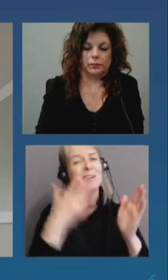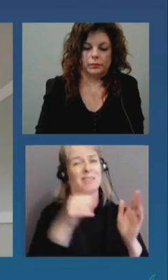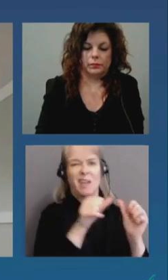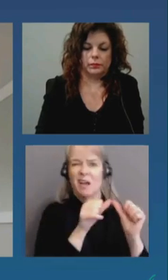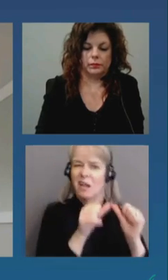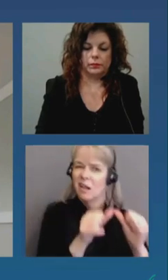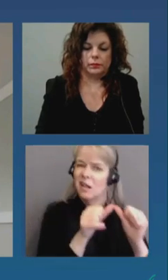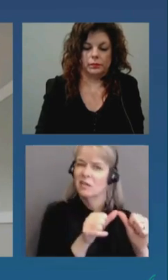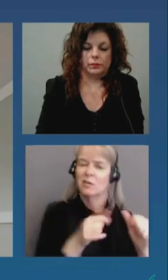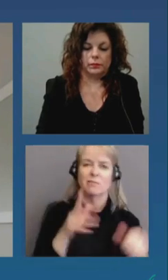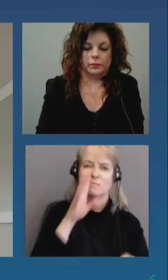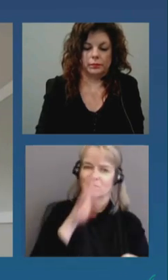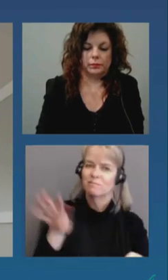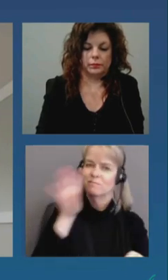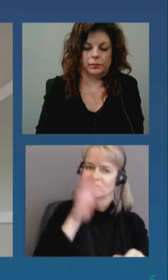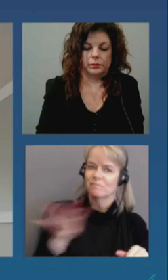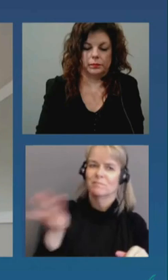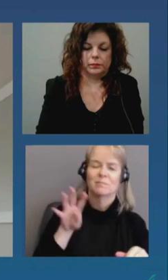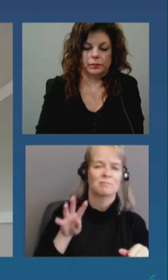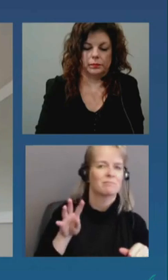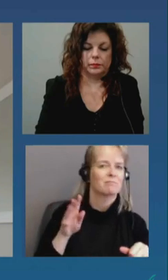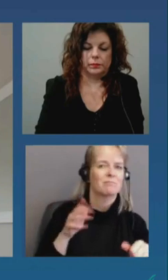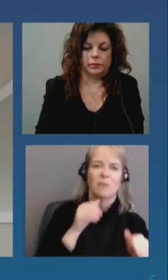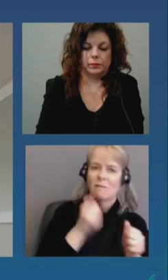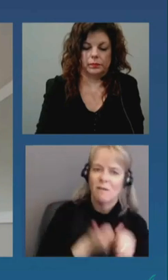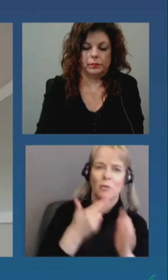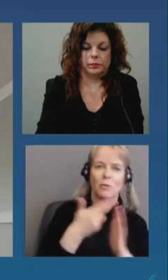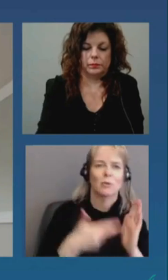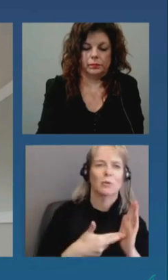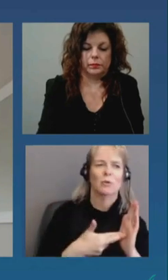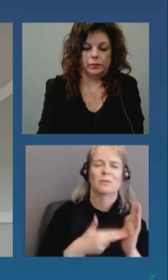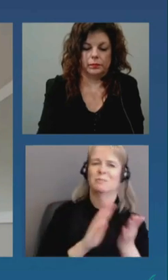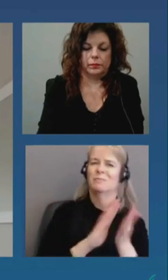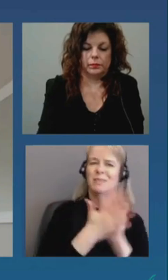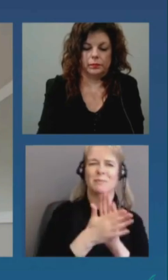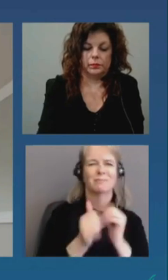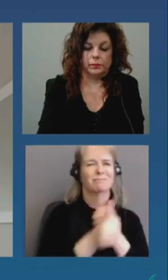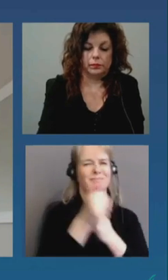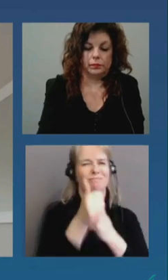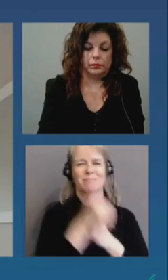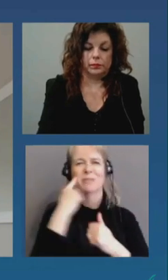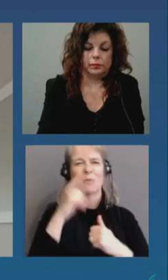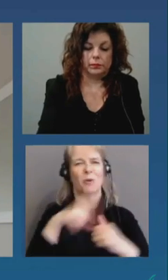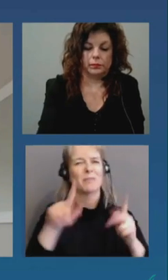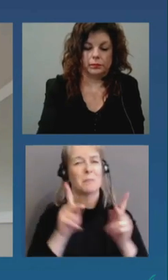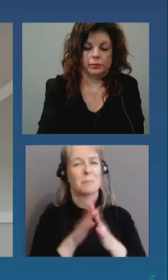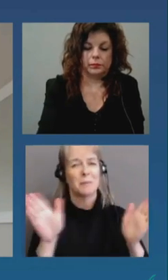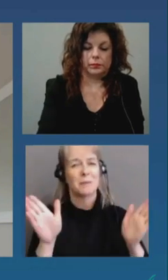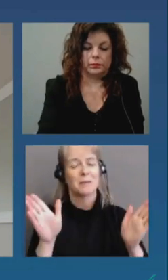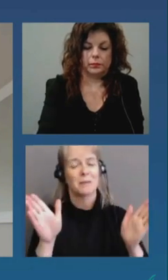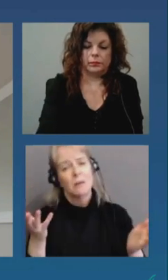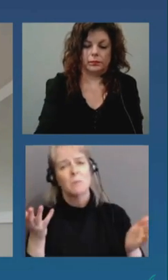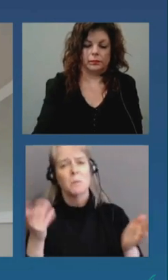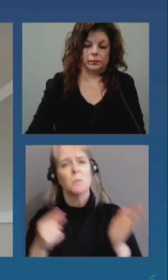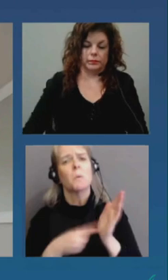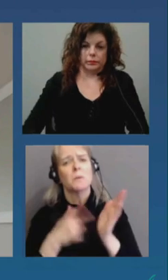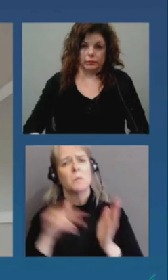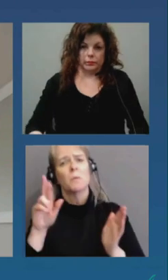and ongoing risk to the public um for covid transmission uh that is something that